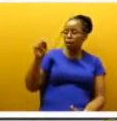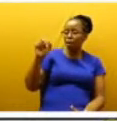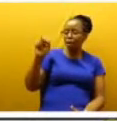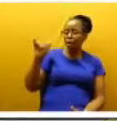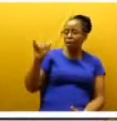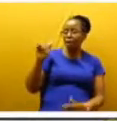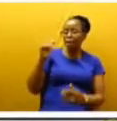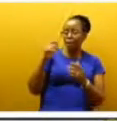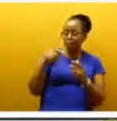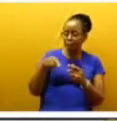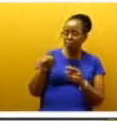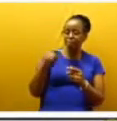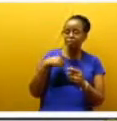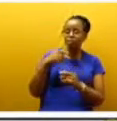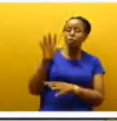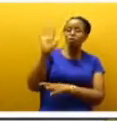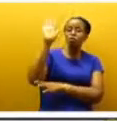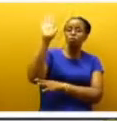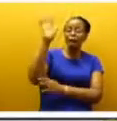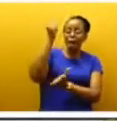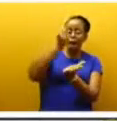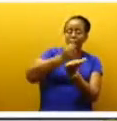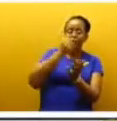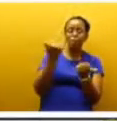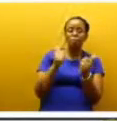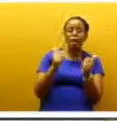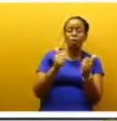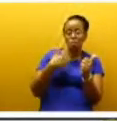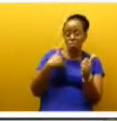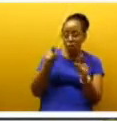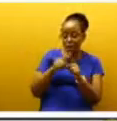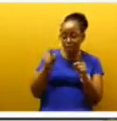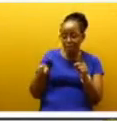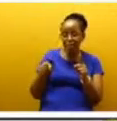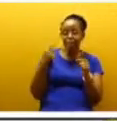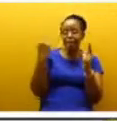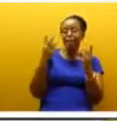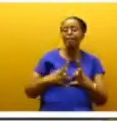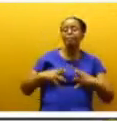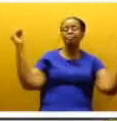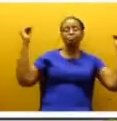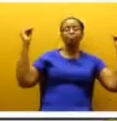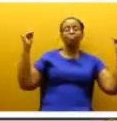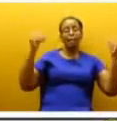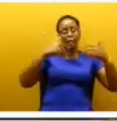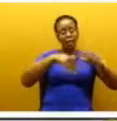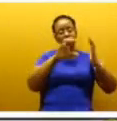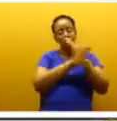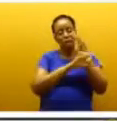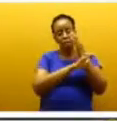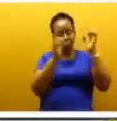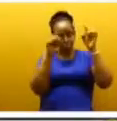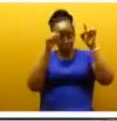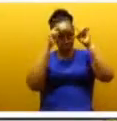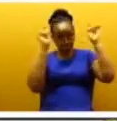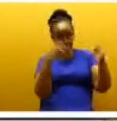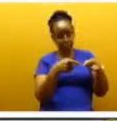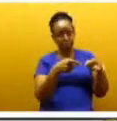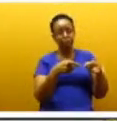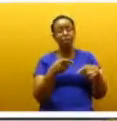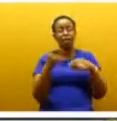like that disappear and leave the country to its own devices. By the grace of God, have remained peaceful,